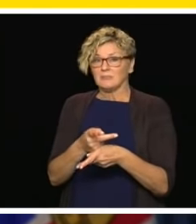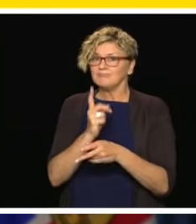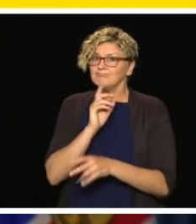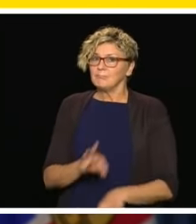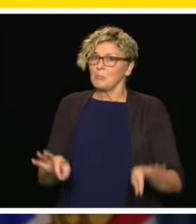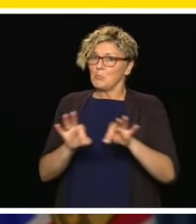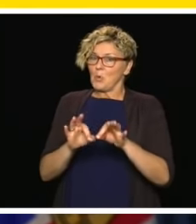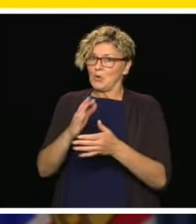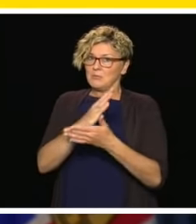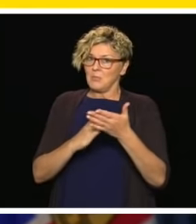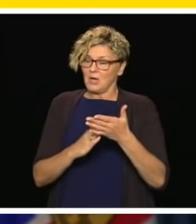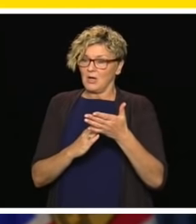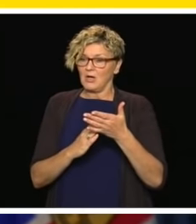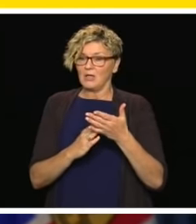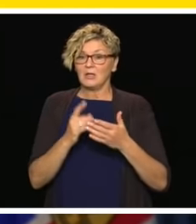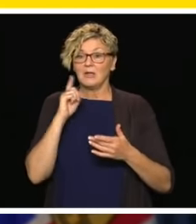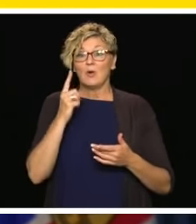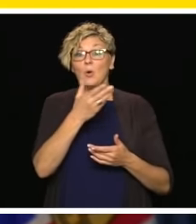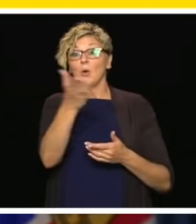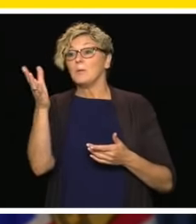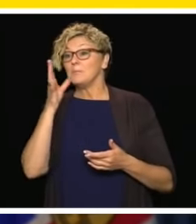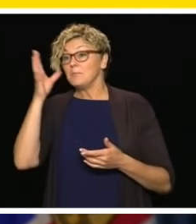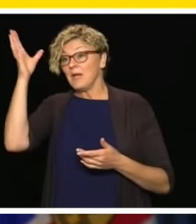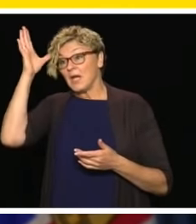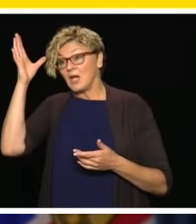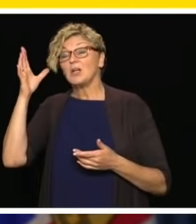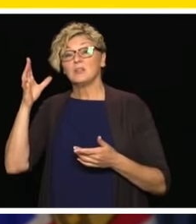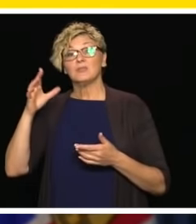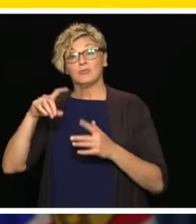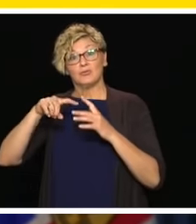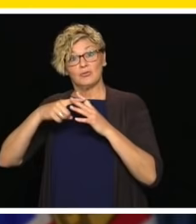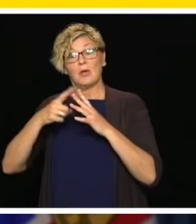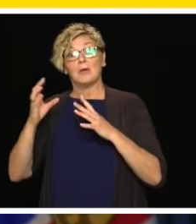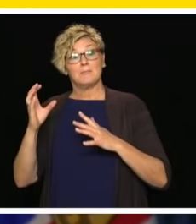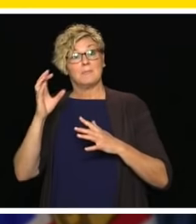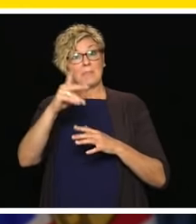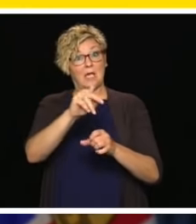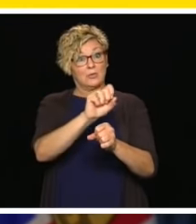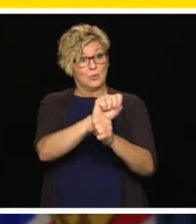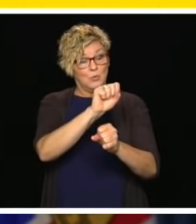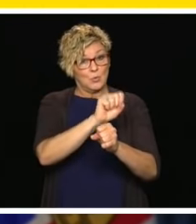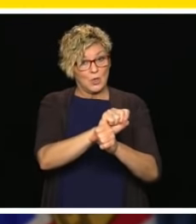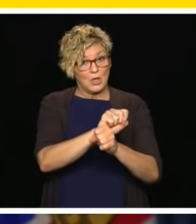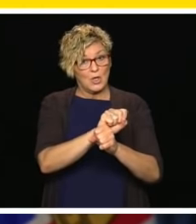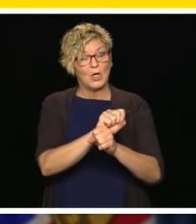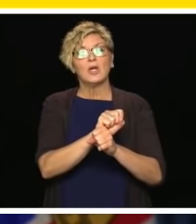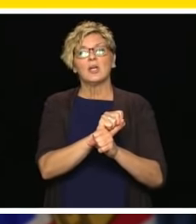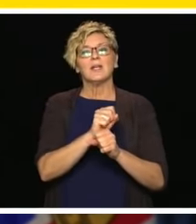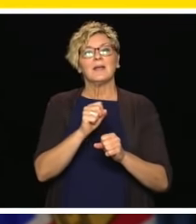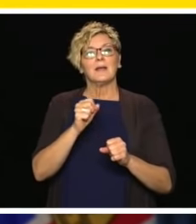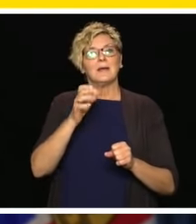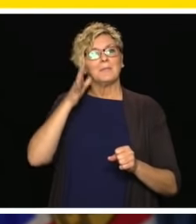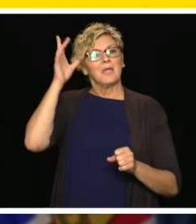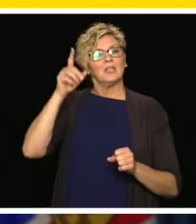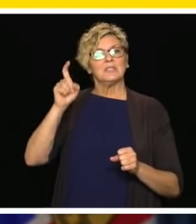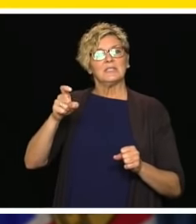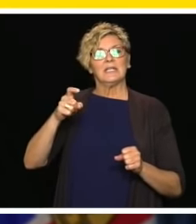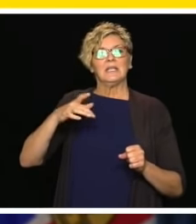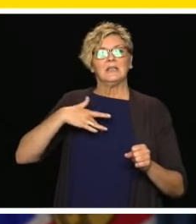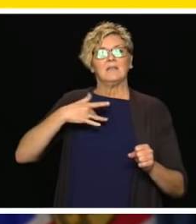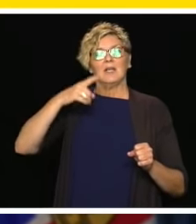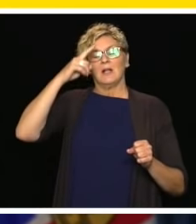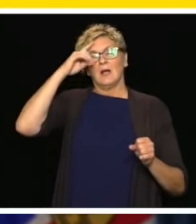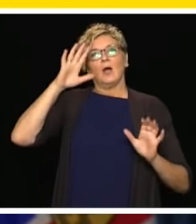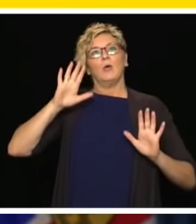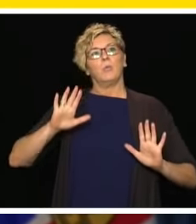part of that. As parents are gradually returned to work, we want to make sure that child care services are available so parents can have the peace of mind when